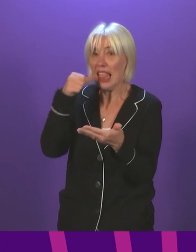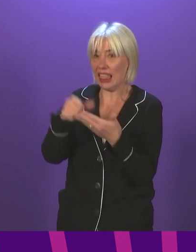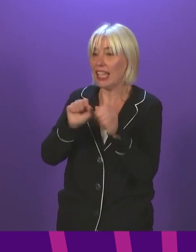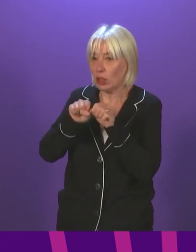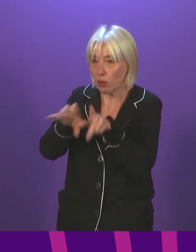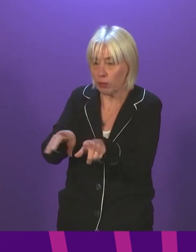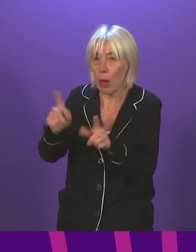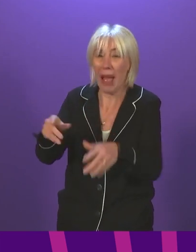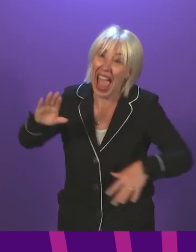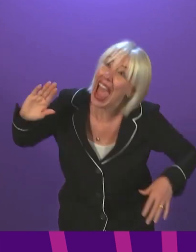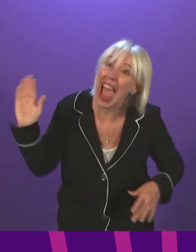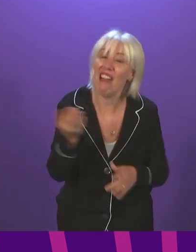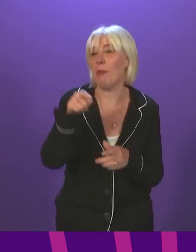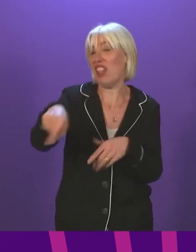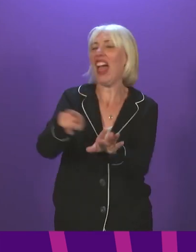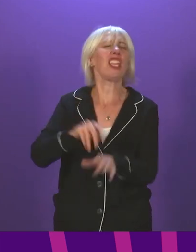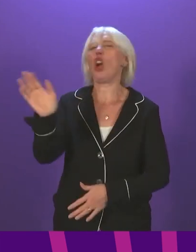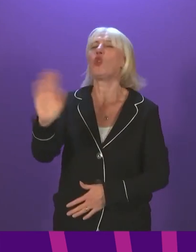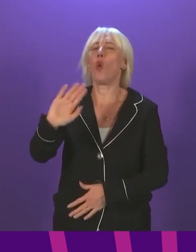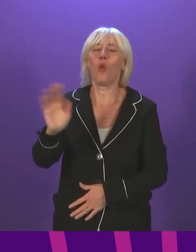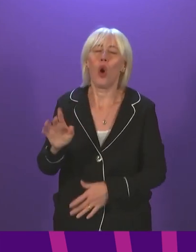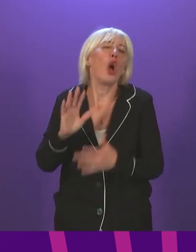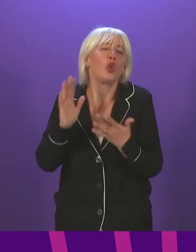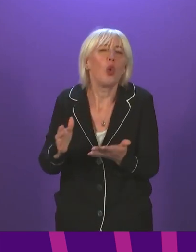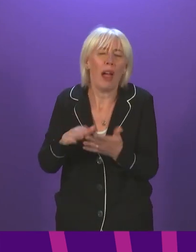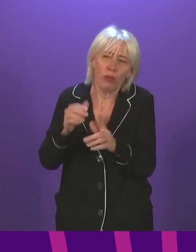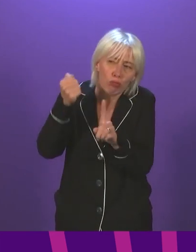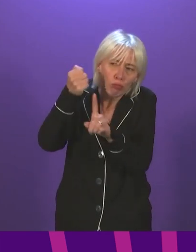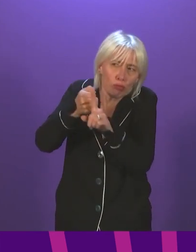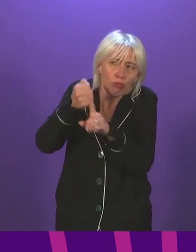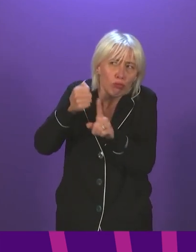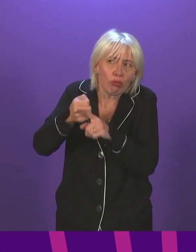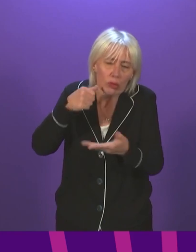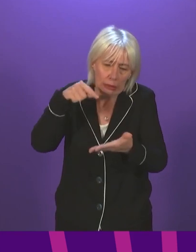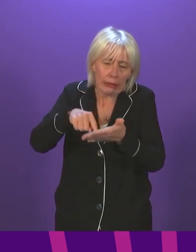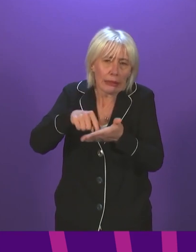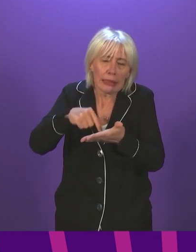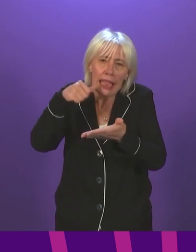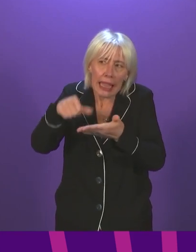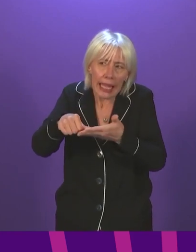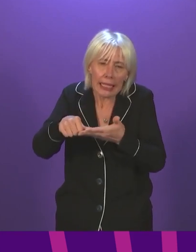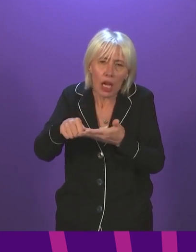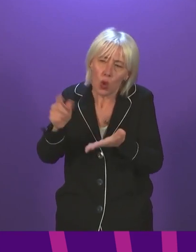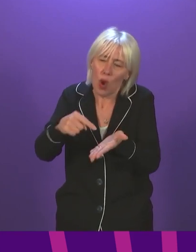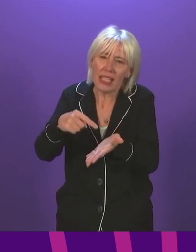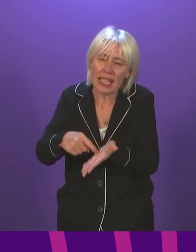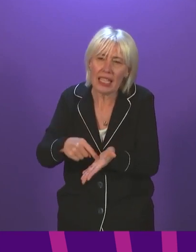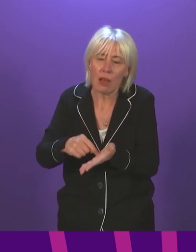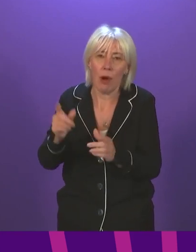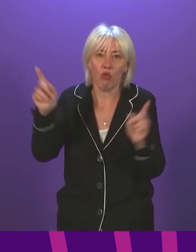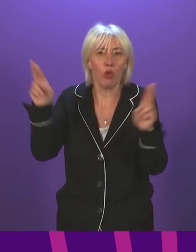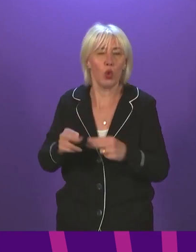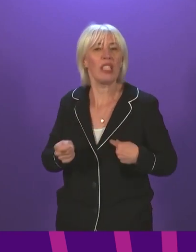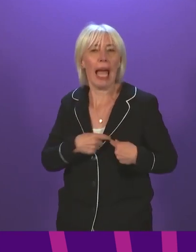We hope that better targeting will help reinforce the importance of the messages in these letters while minimising undue anxiety.